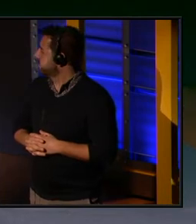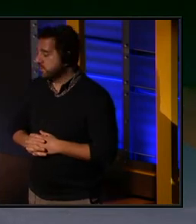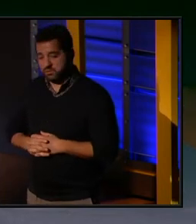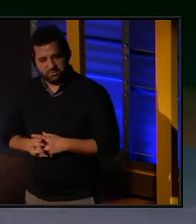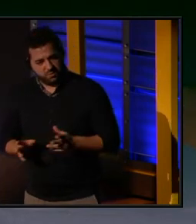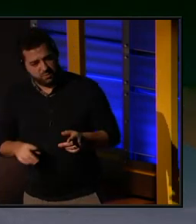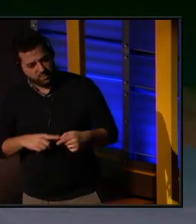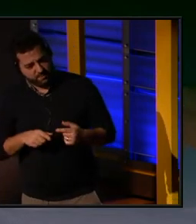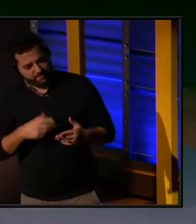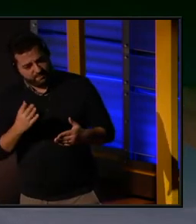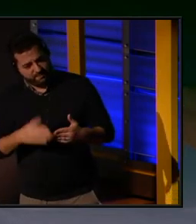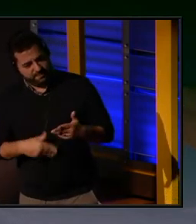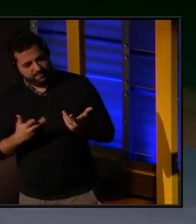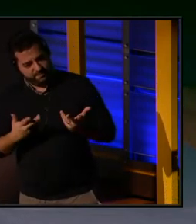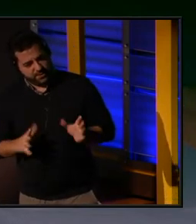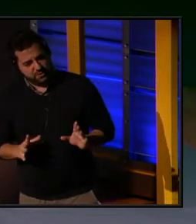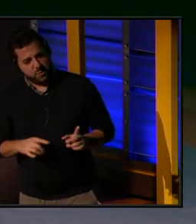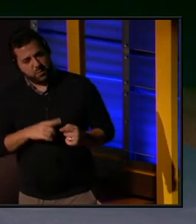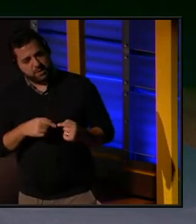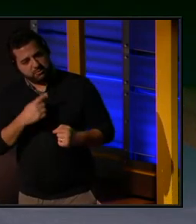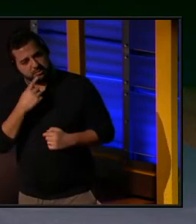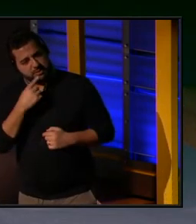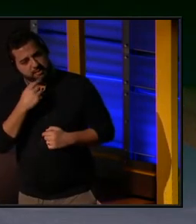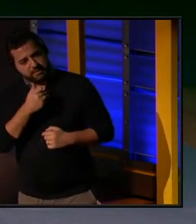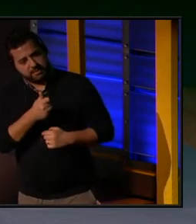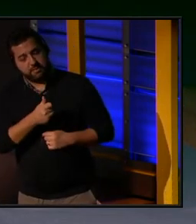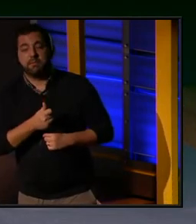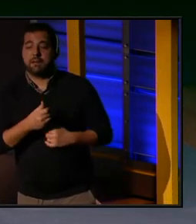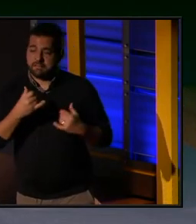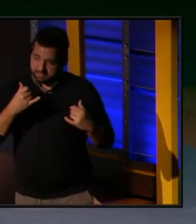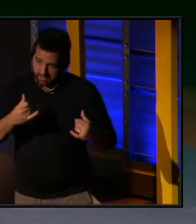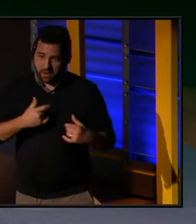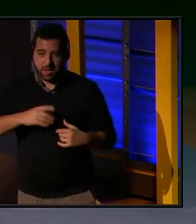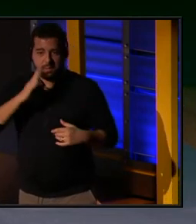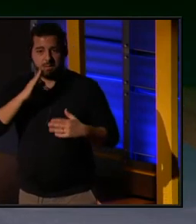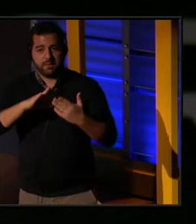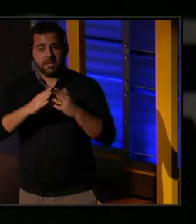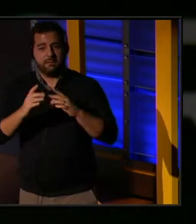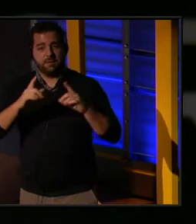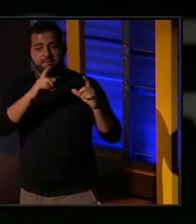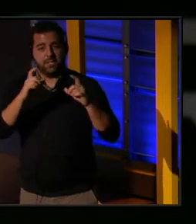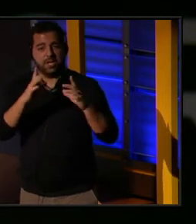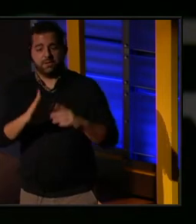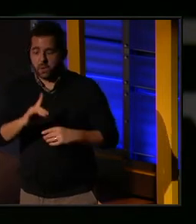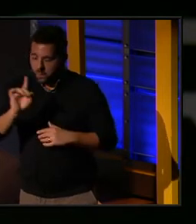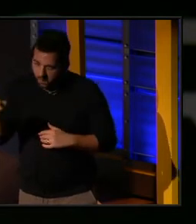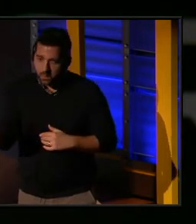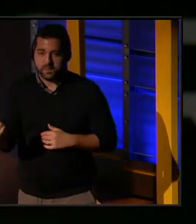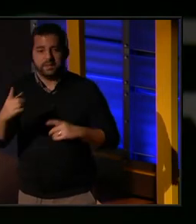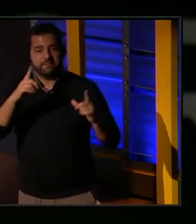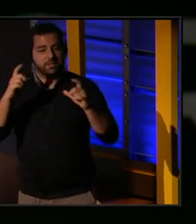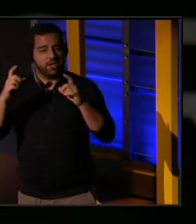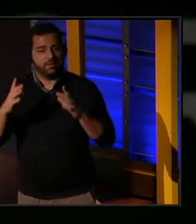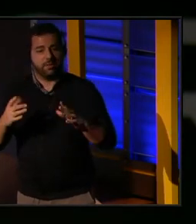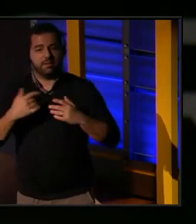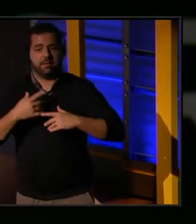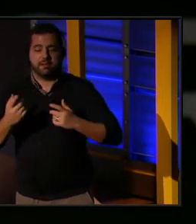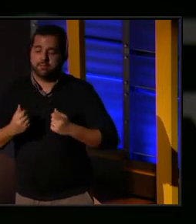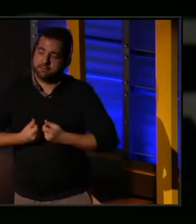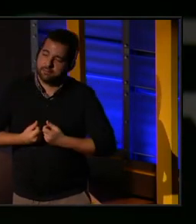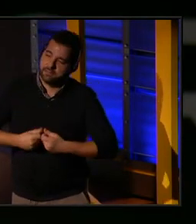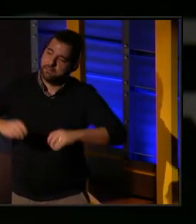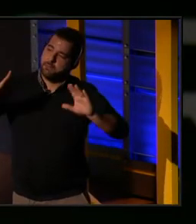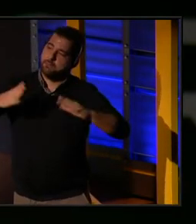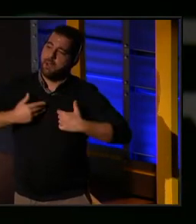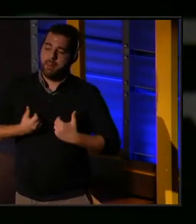when did you reach the point where you could say, now I am going to be a photographer and only a photographer. I can give my life